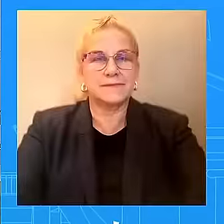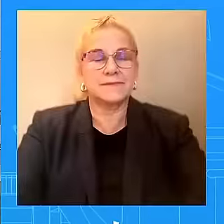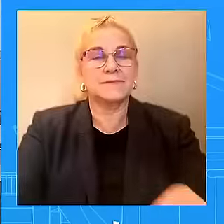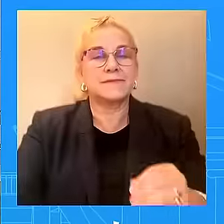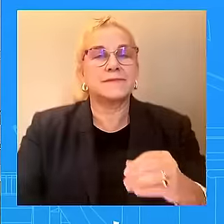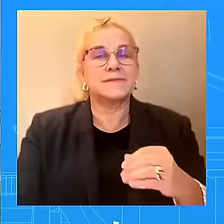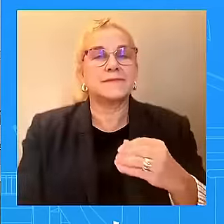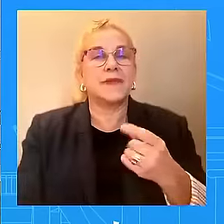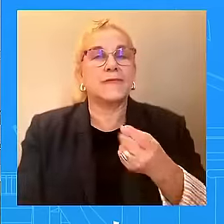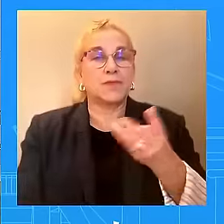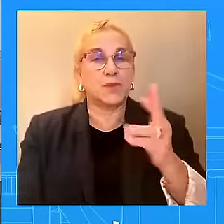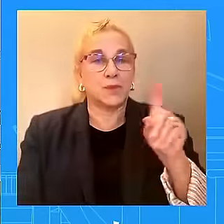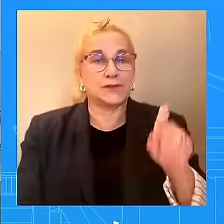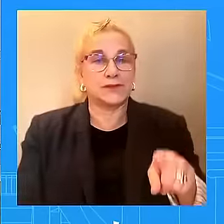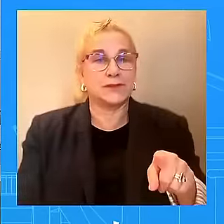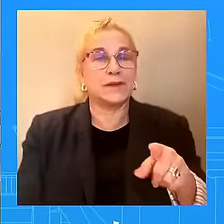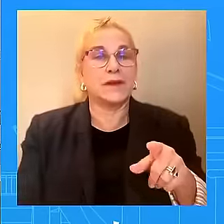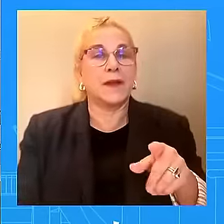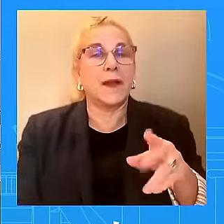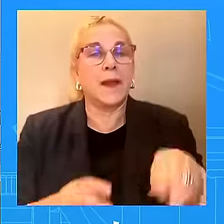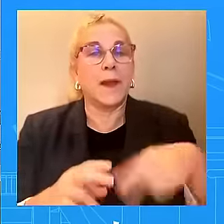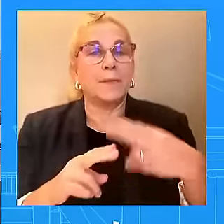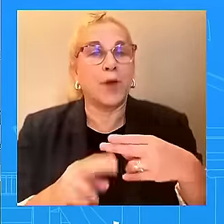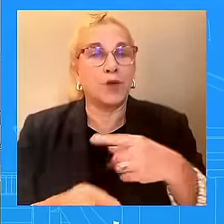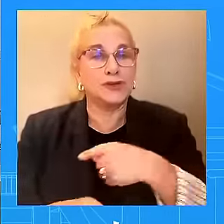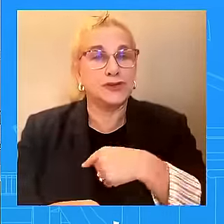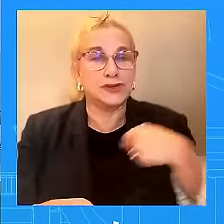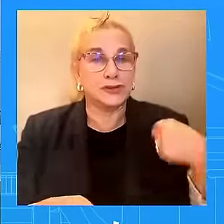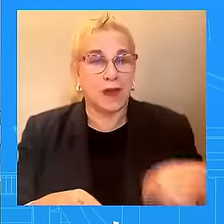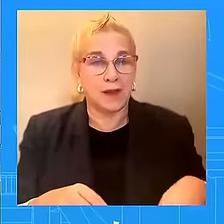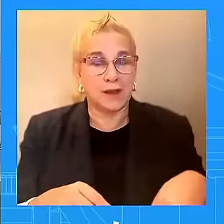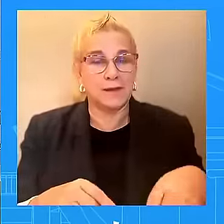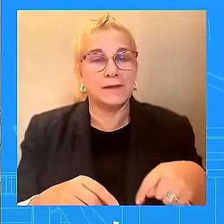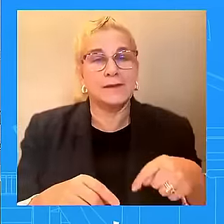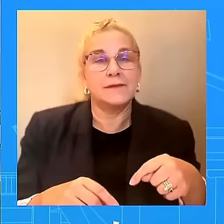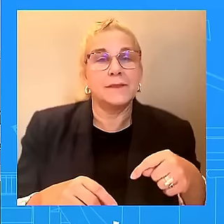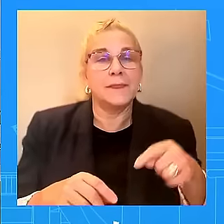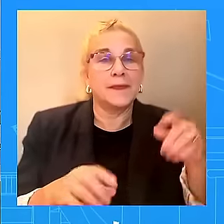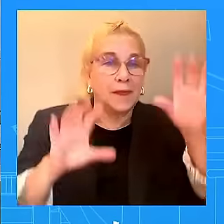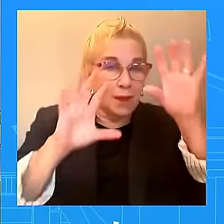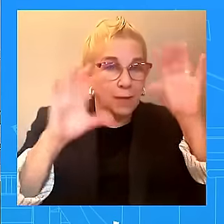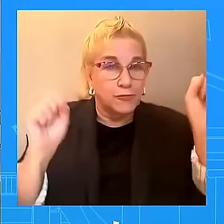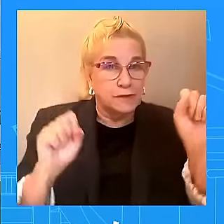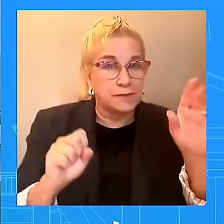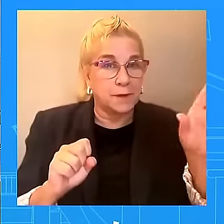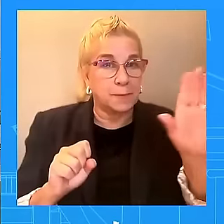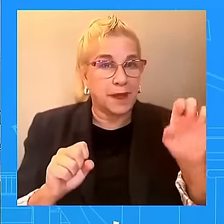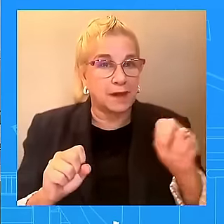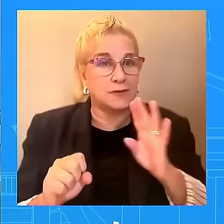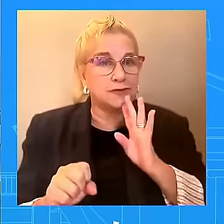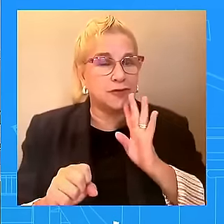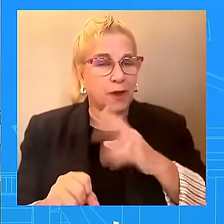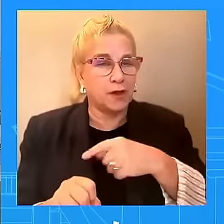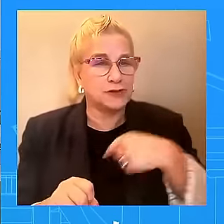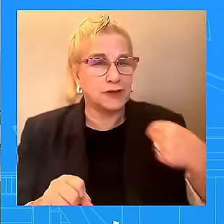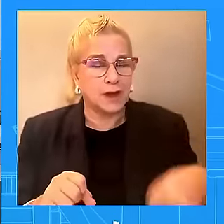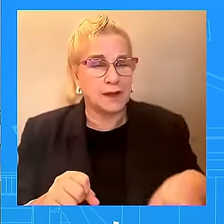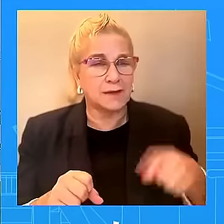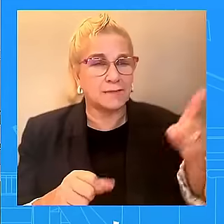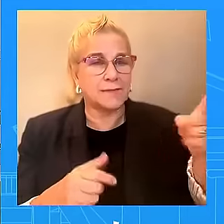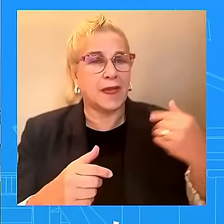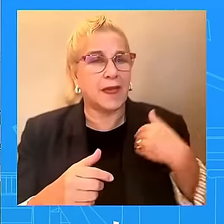to President Xi on China's National Day in the past weekend? And are they planning to talk by phone very soon?